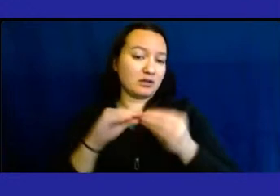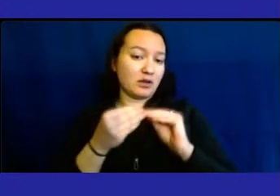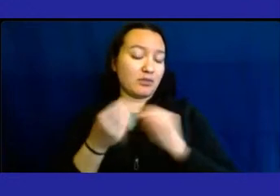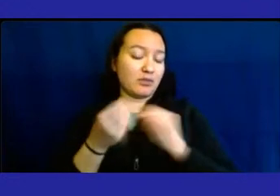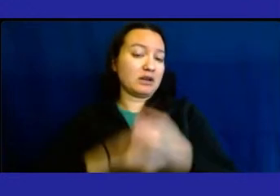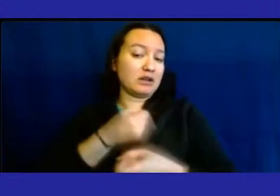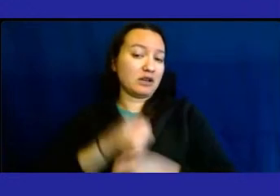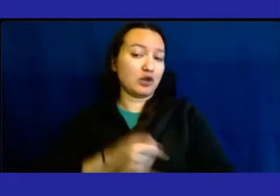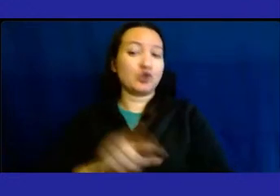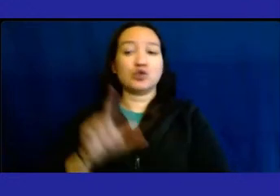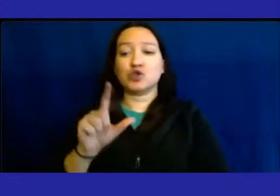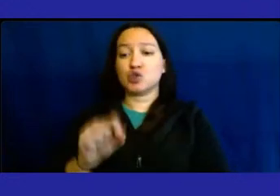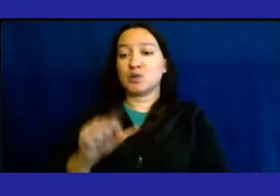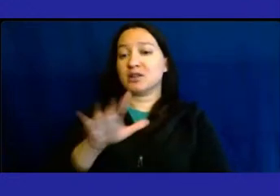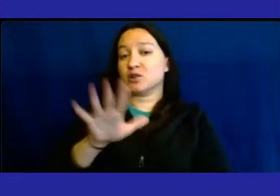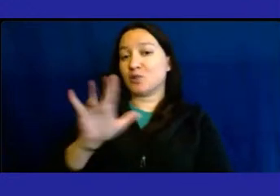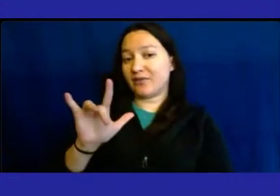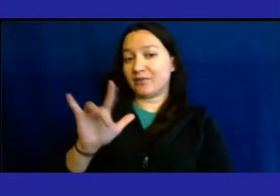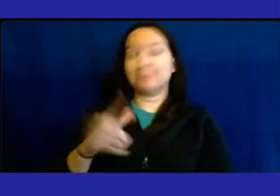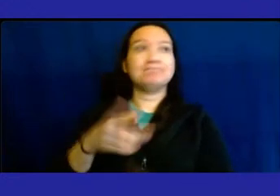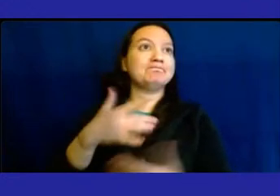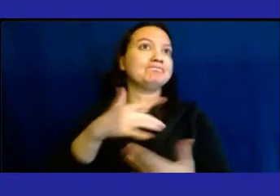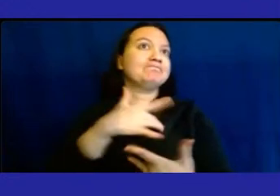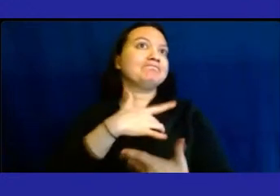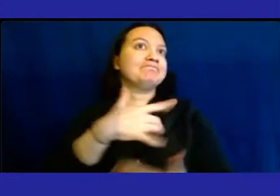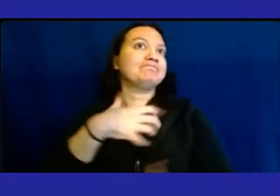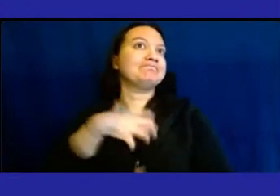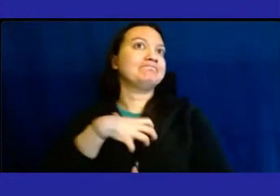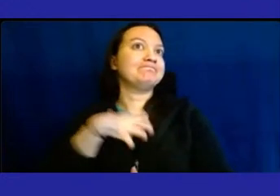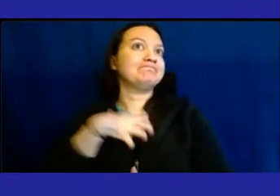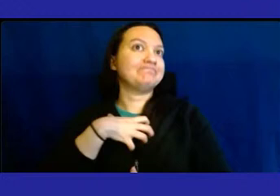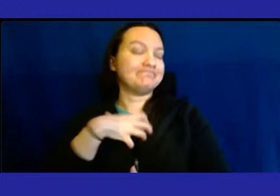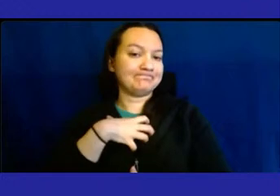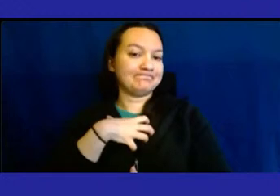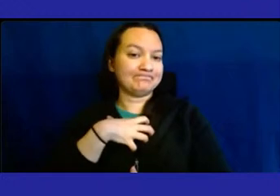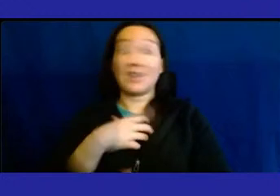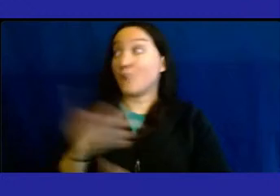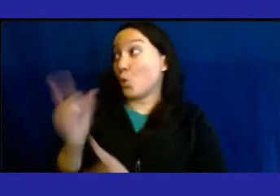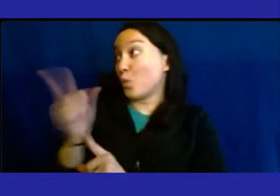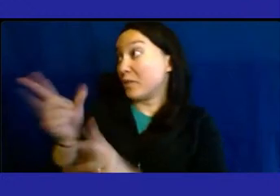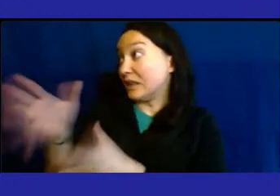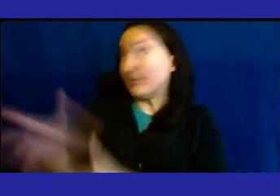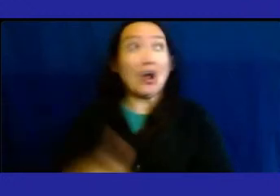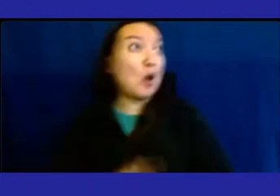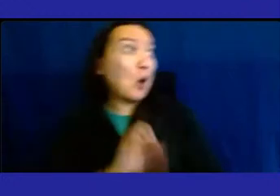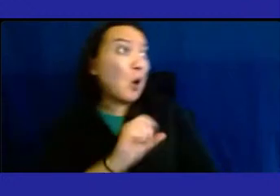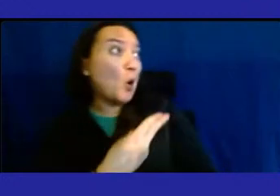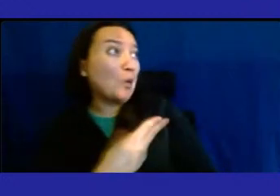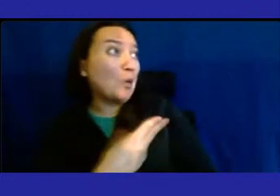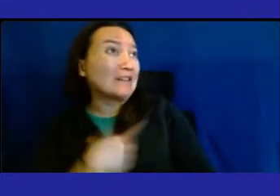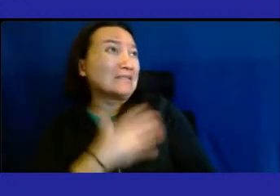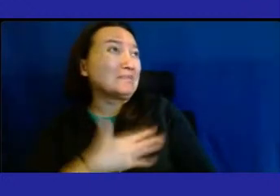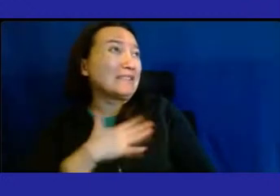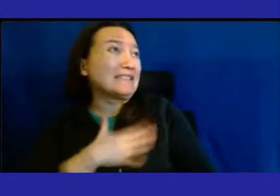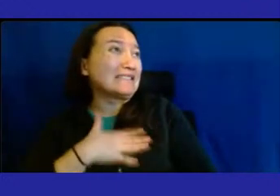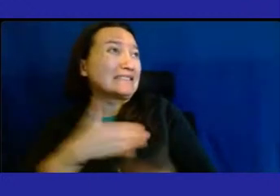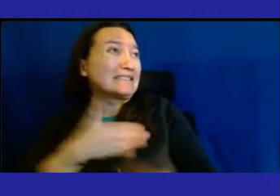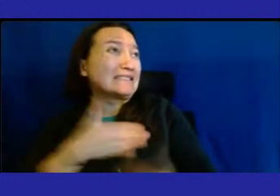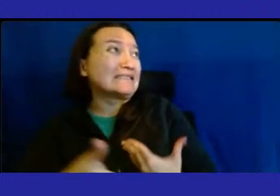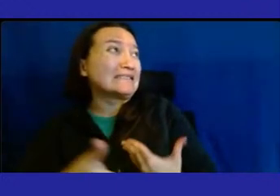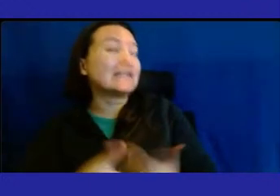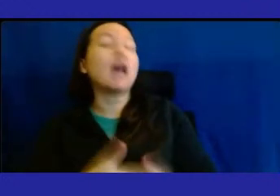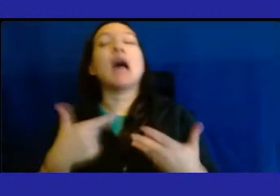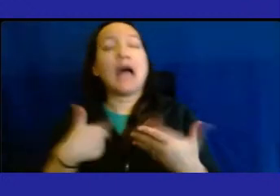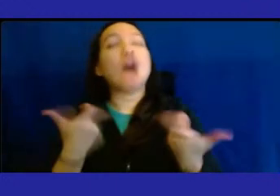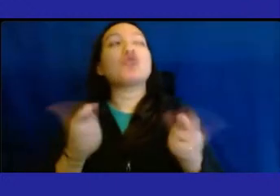Now we come to our frequent complaints. Okay, so we've got one minute. Oh, I have a little more. Please let me finish. I'll try to go